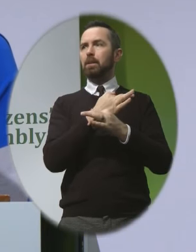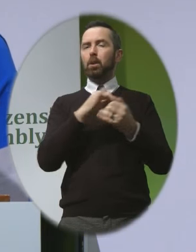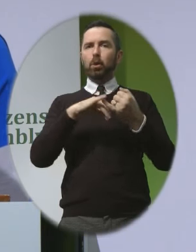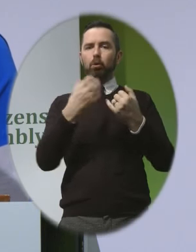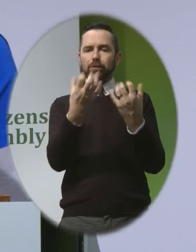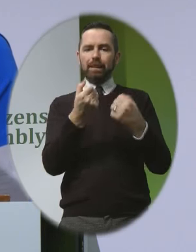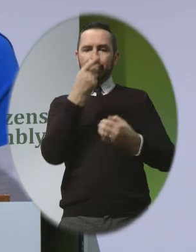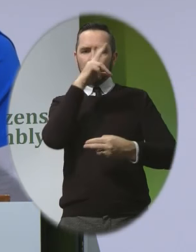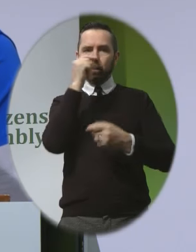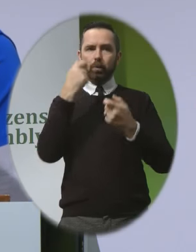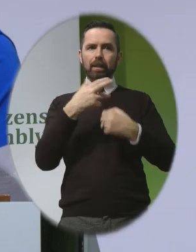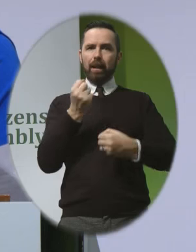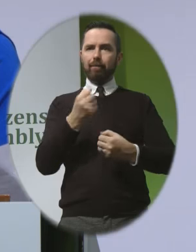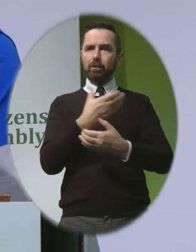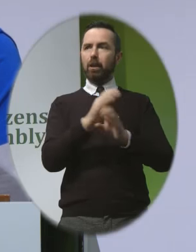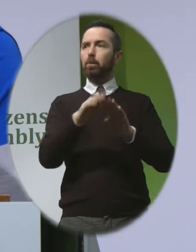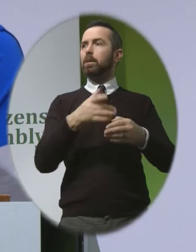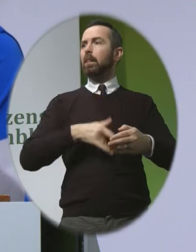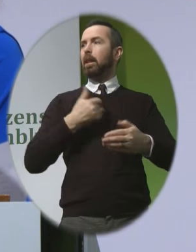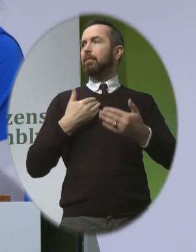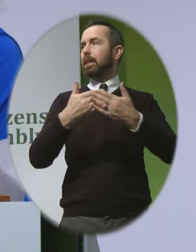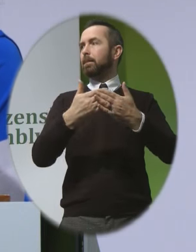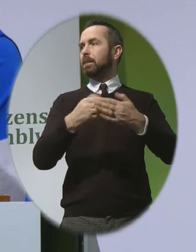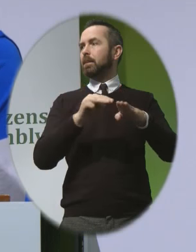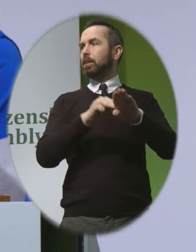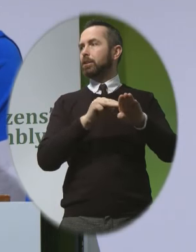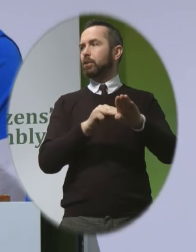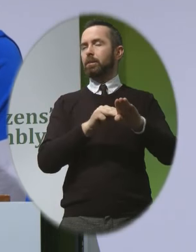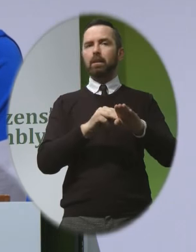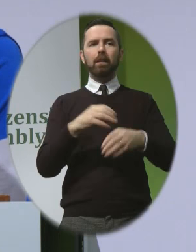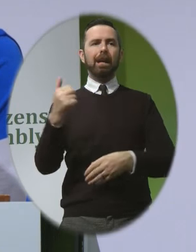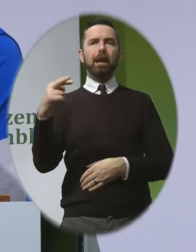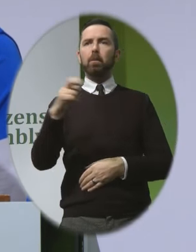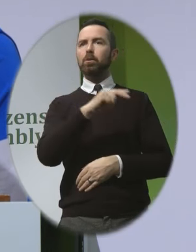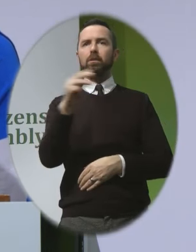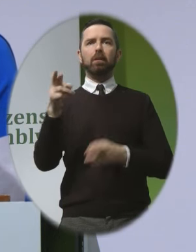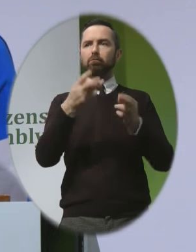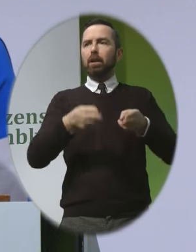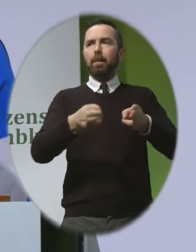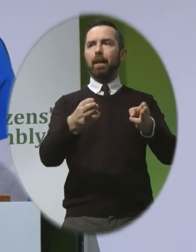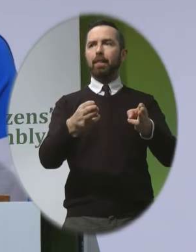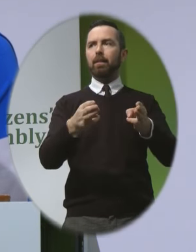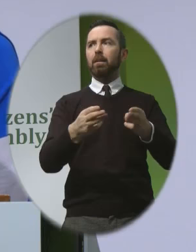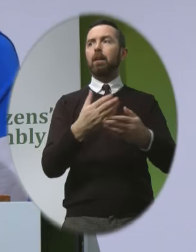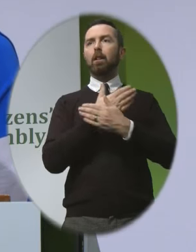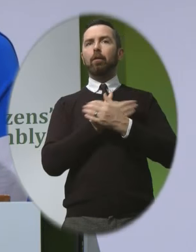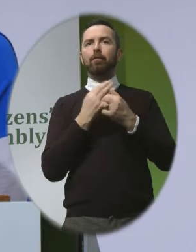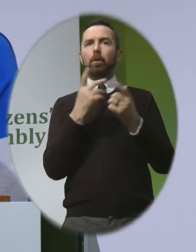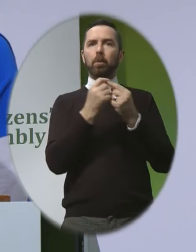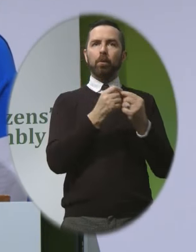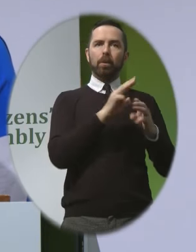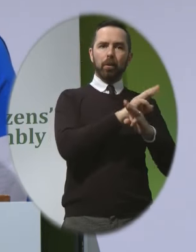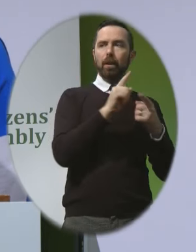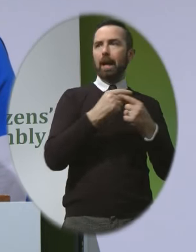that their baby has a life limiting condition abortion is not a pathway to healing love for both mother and baby